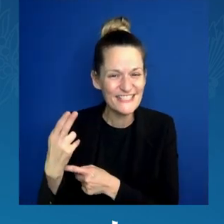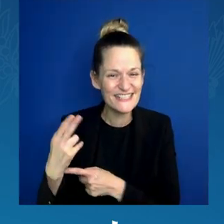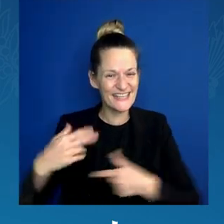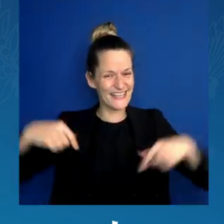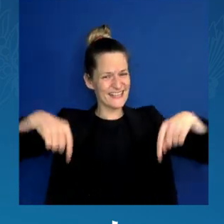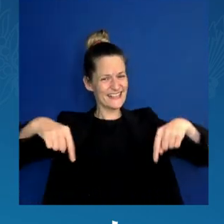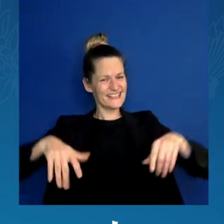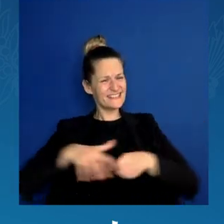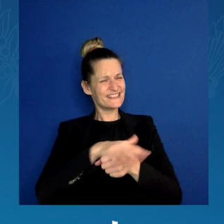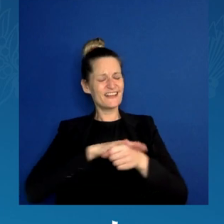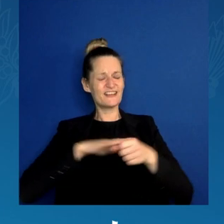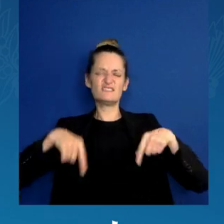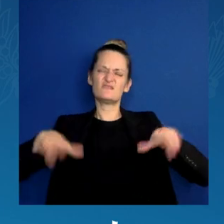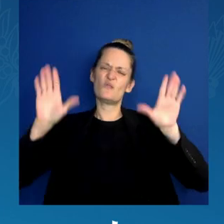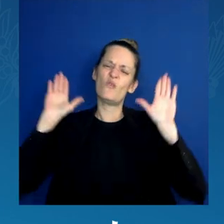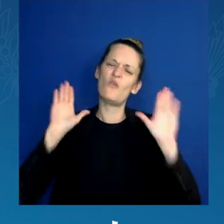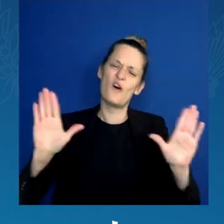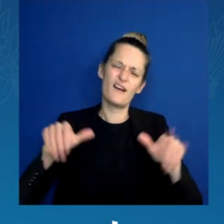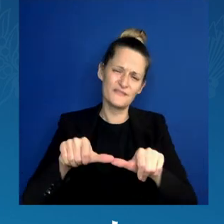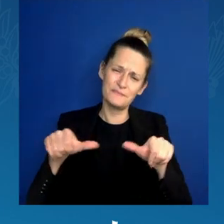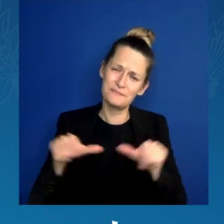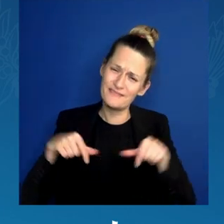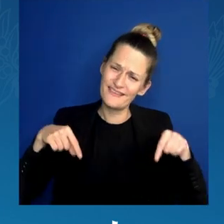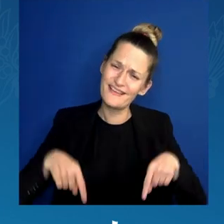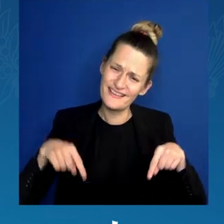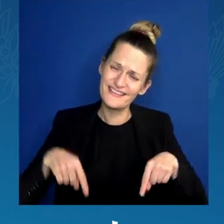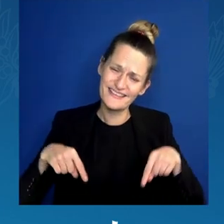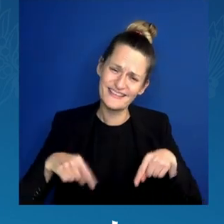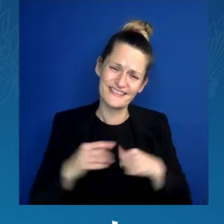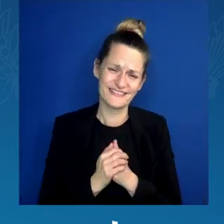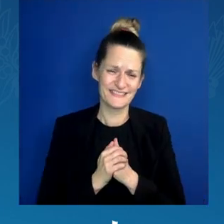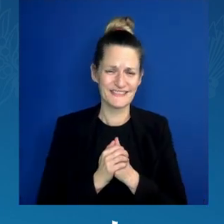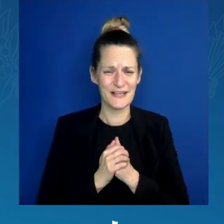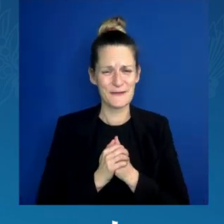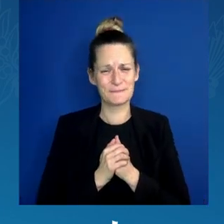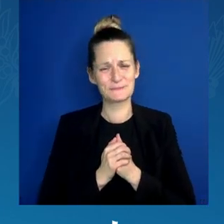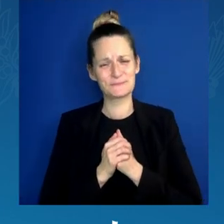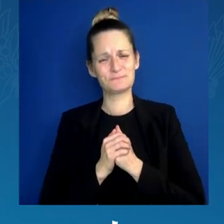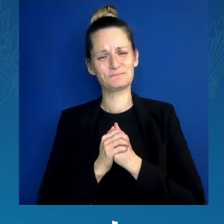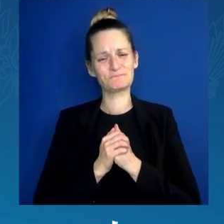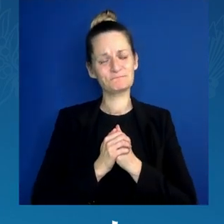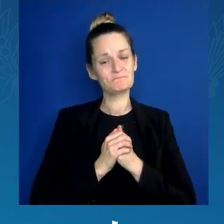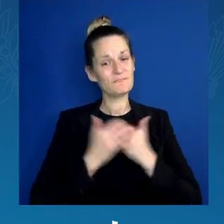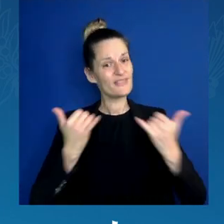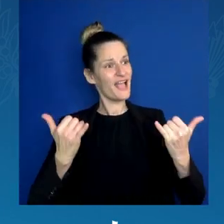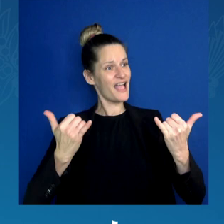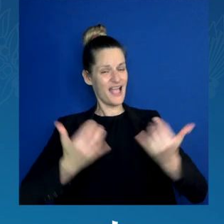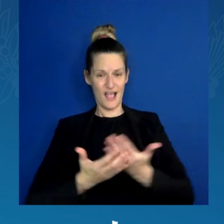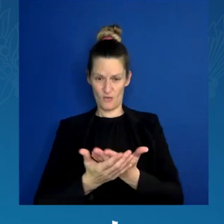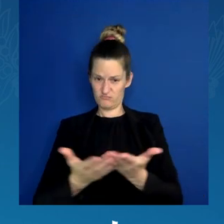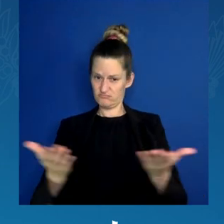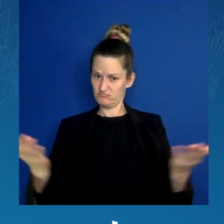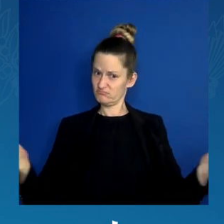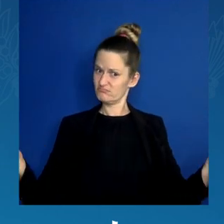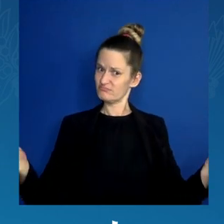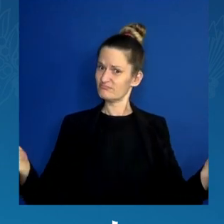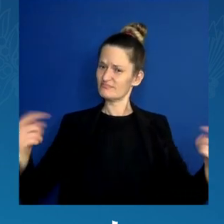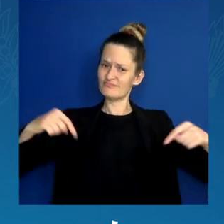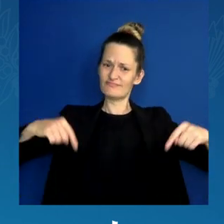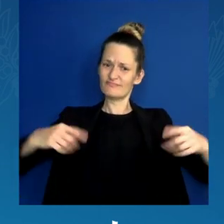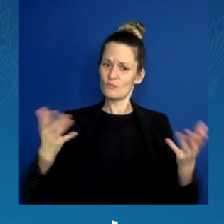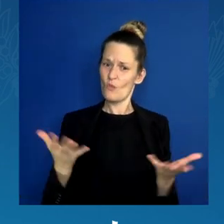And I just want to — we are in the district, the congressional district of an extraordinary